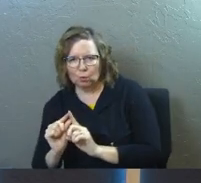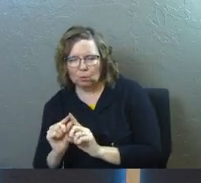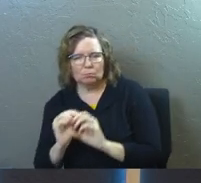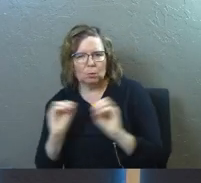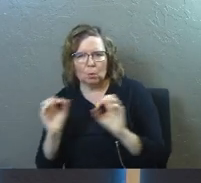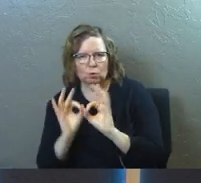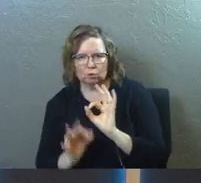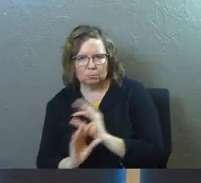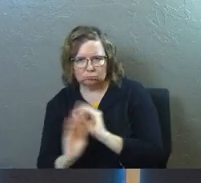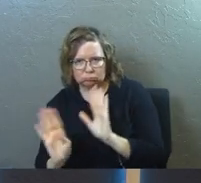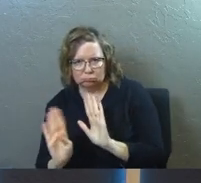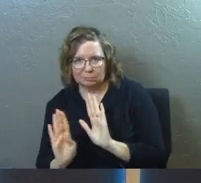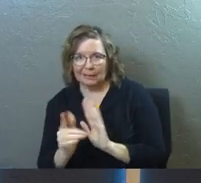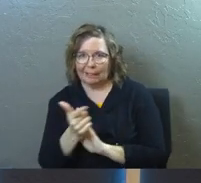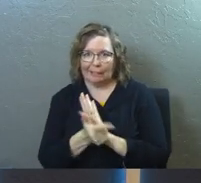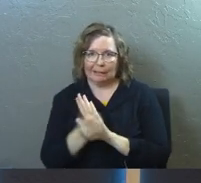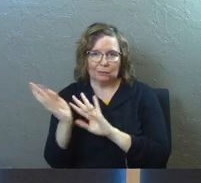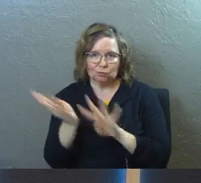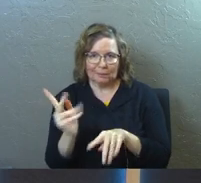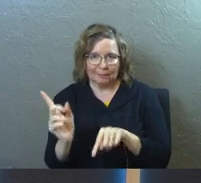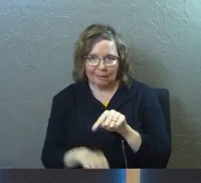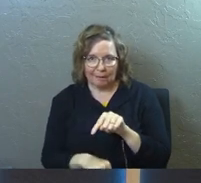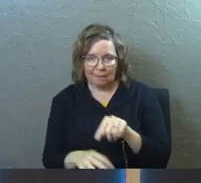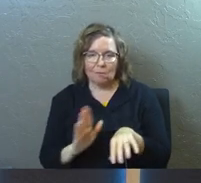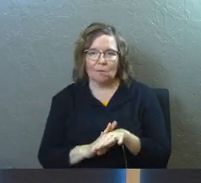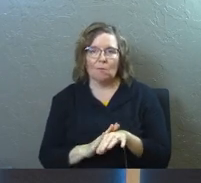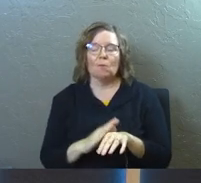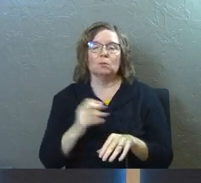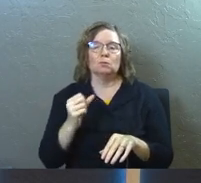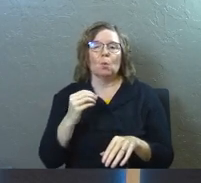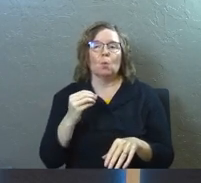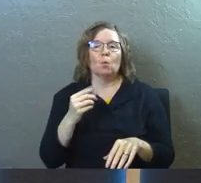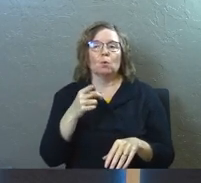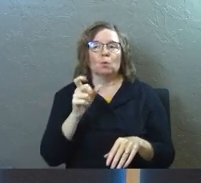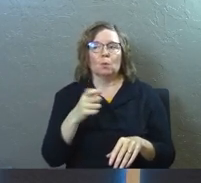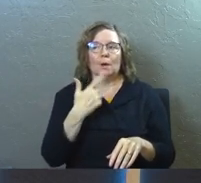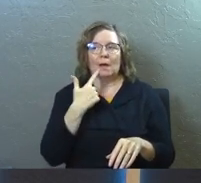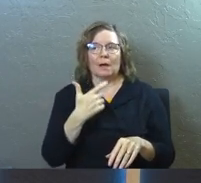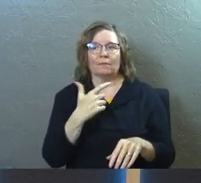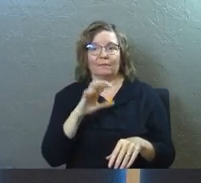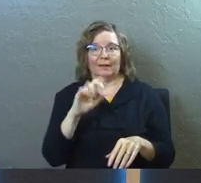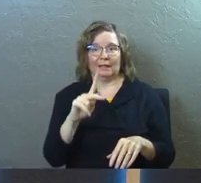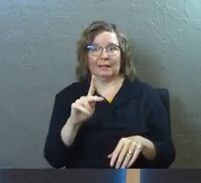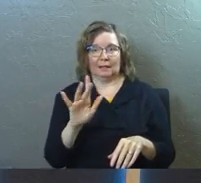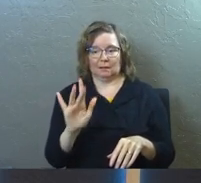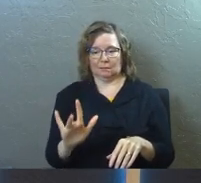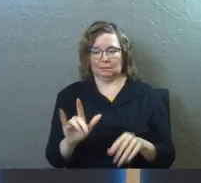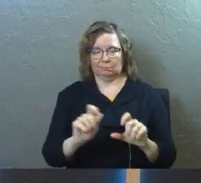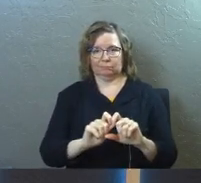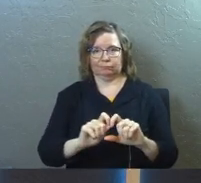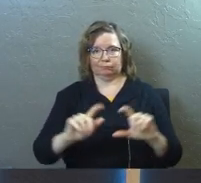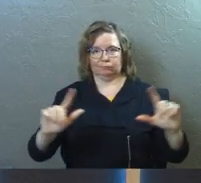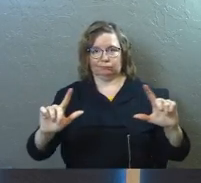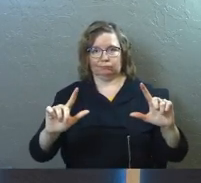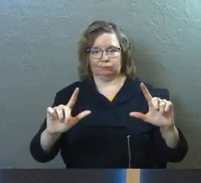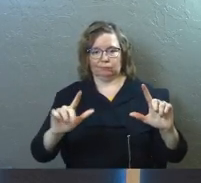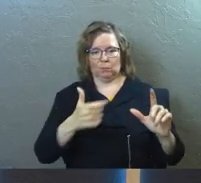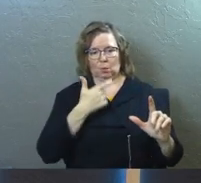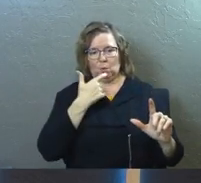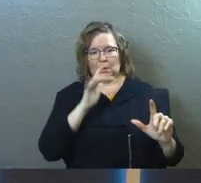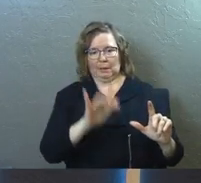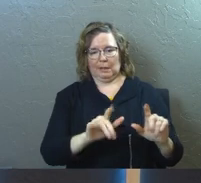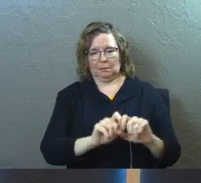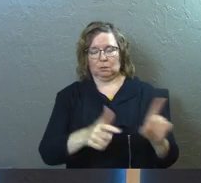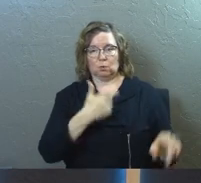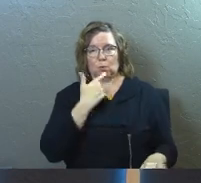We cannot legally stream this clip on the stream, so you guys are going to have a link in the chat right now, and you guys can go and watch